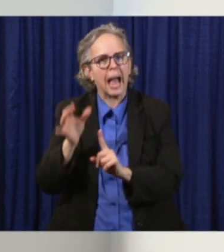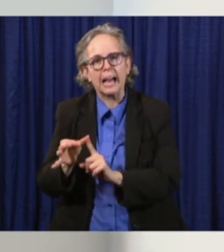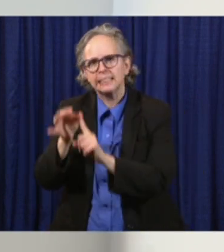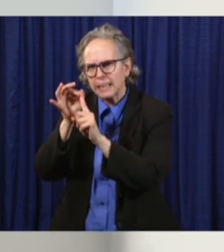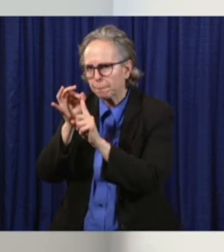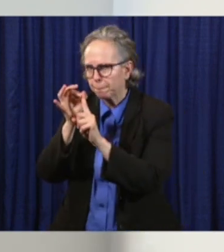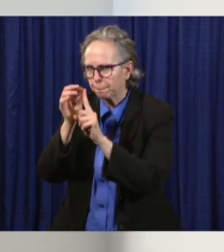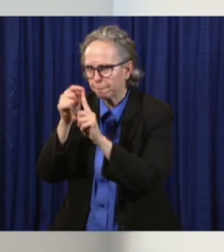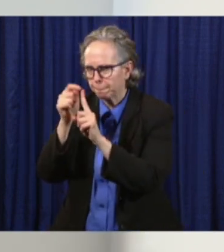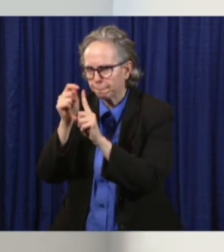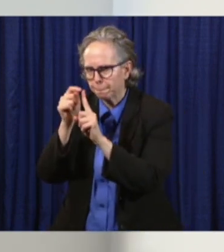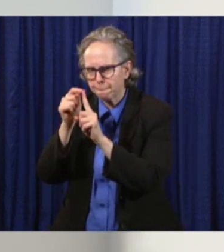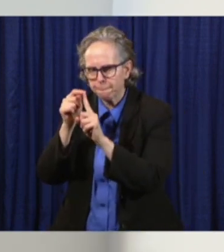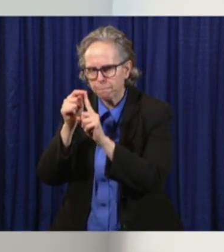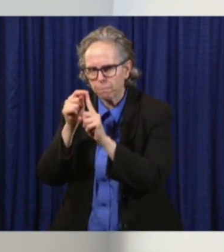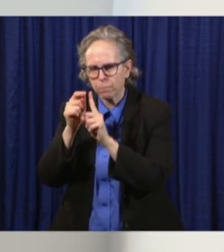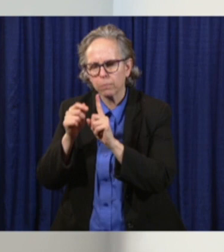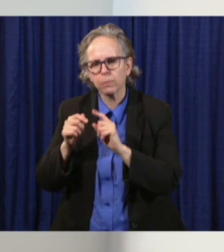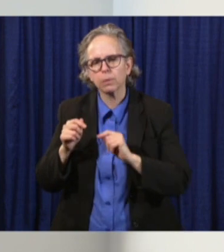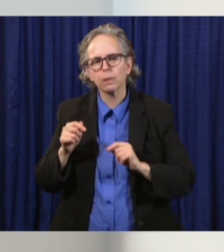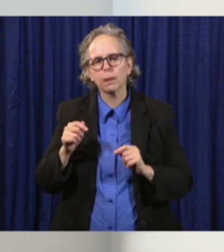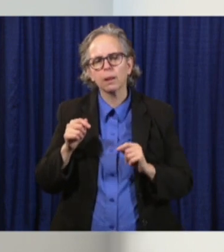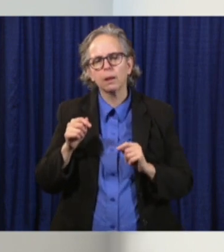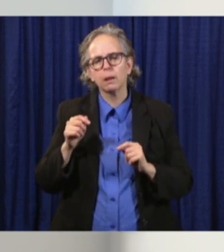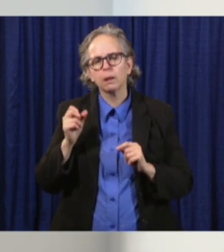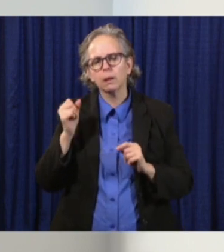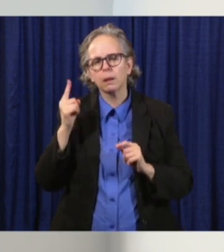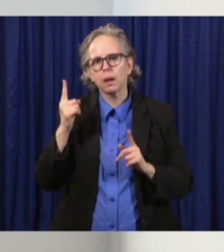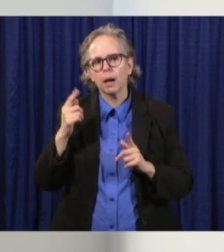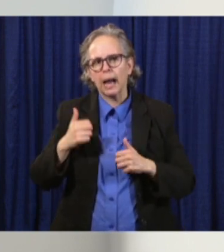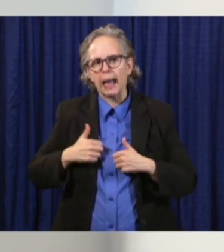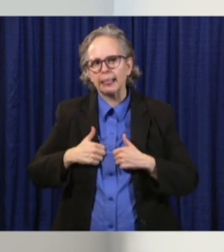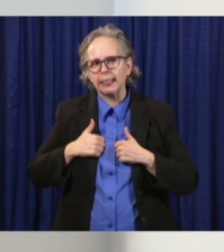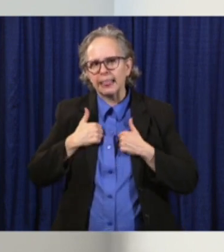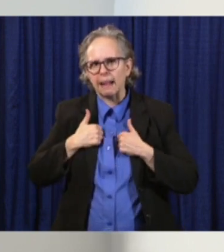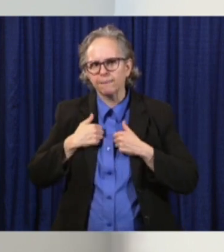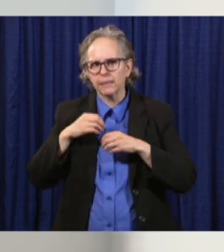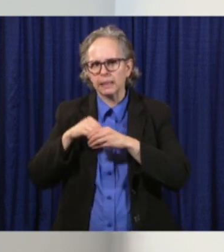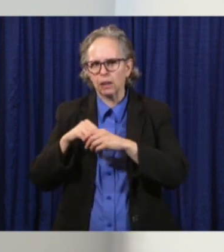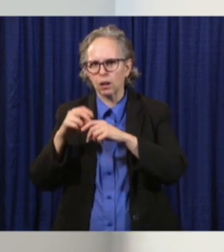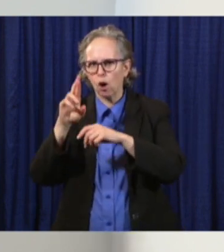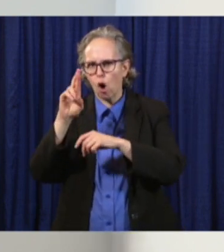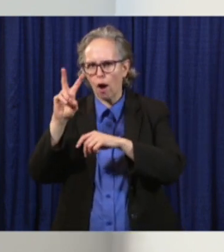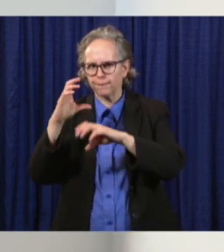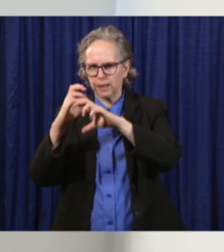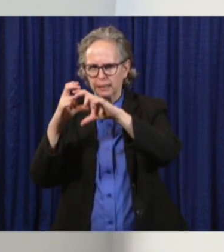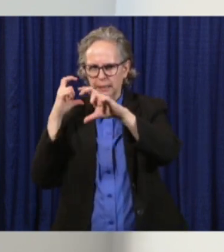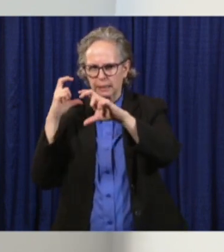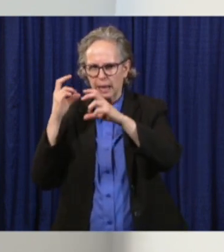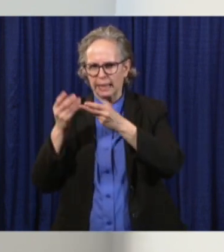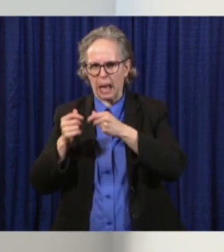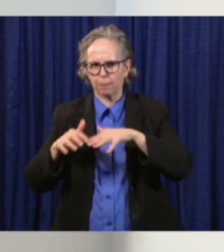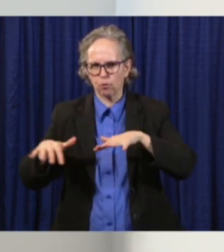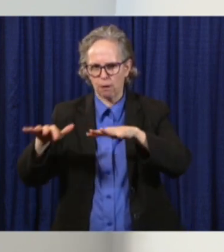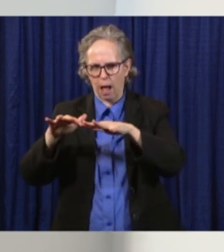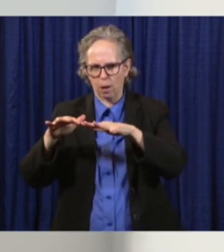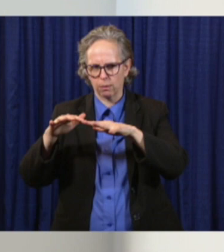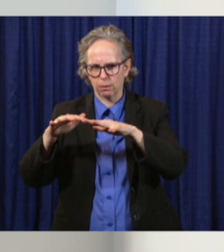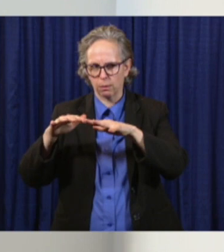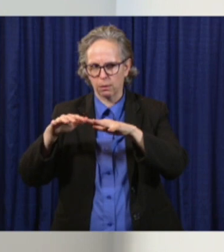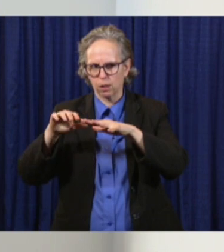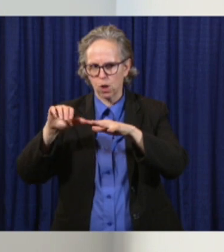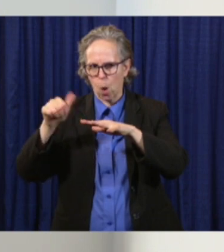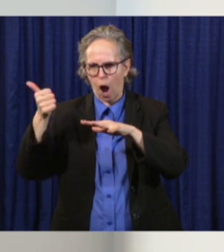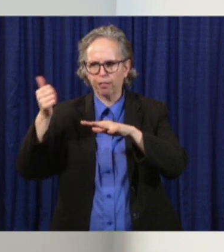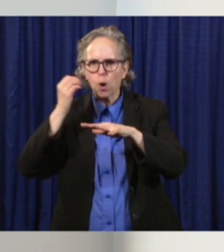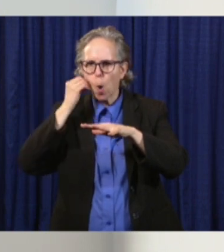residing in recreational vehicles at campgrounds who genuinely have no other viable place of residence other than